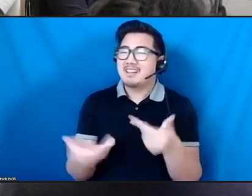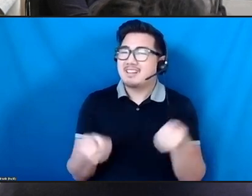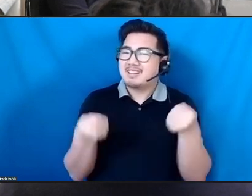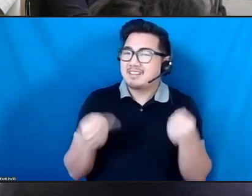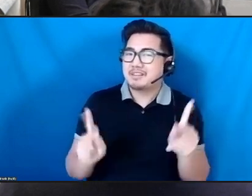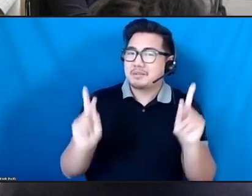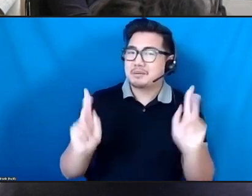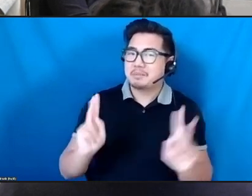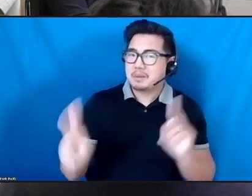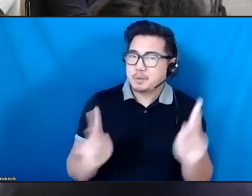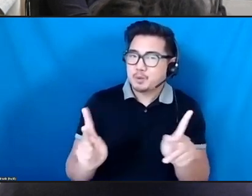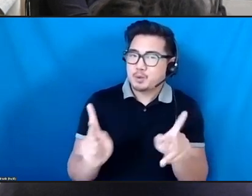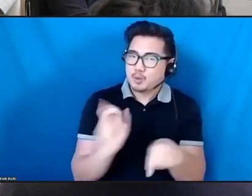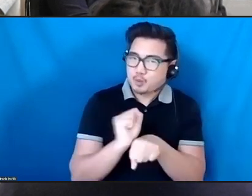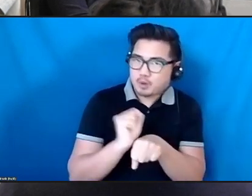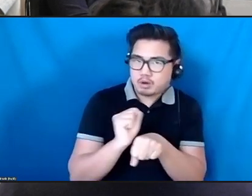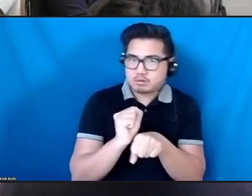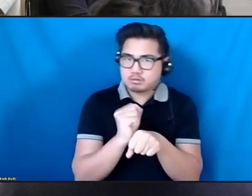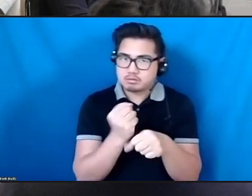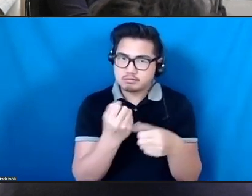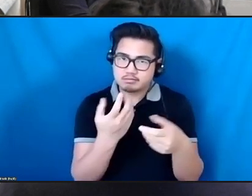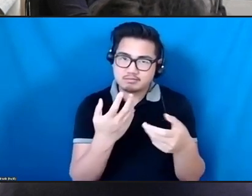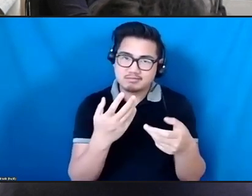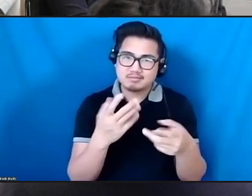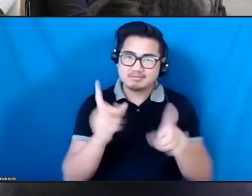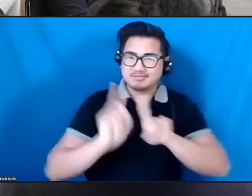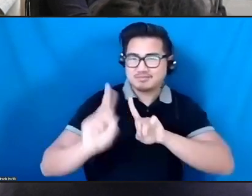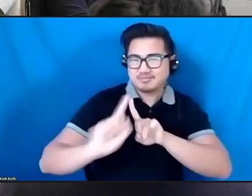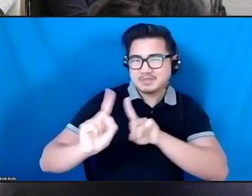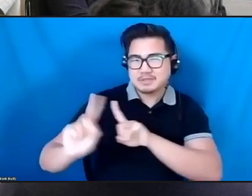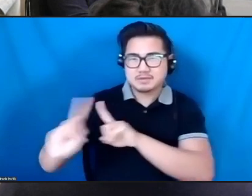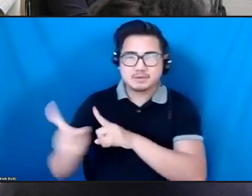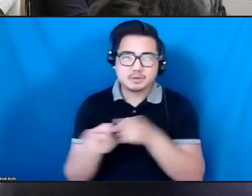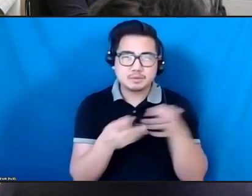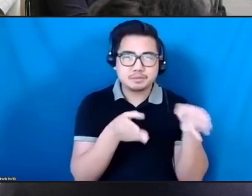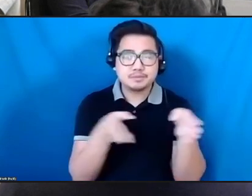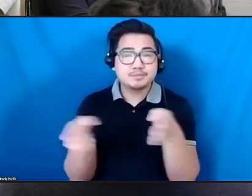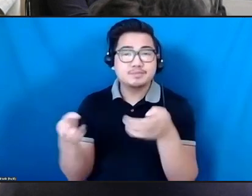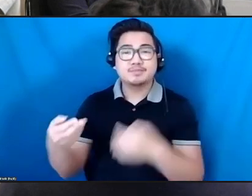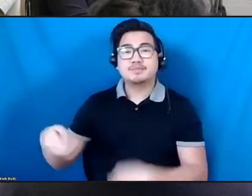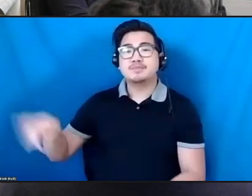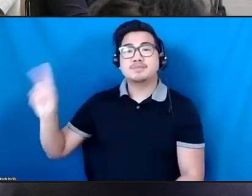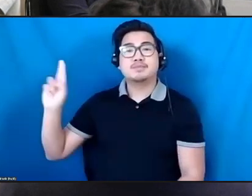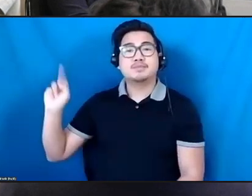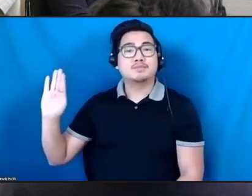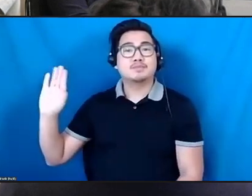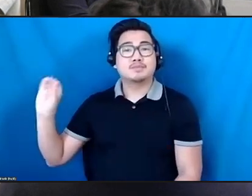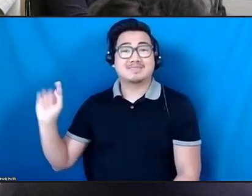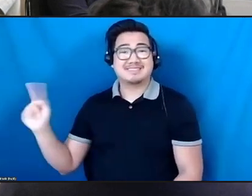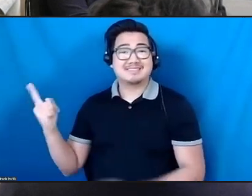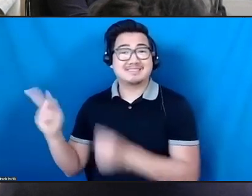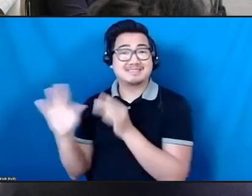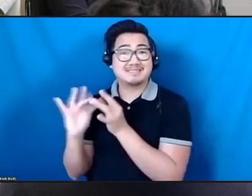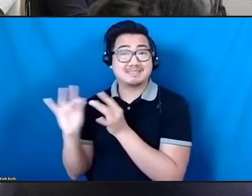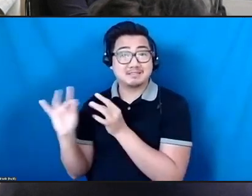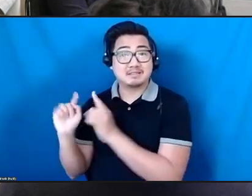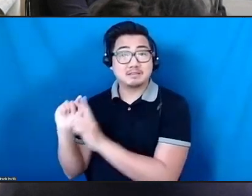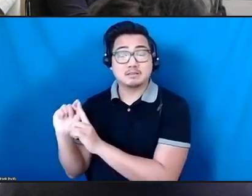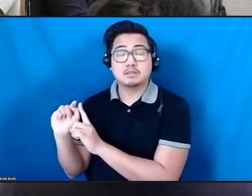And going to what Rika was saying, we need to be able to let work